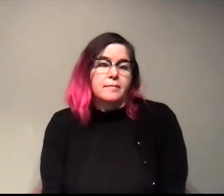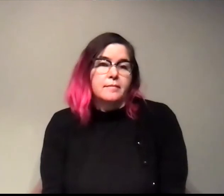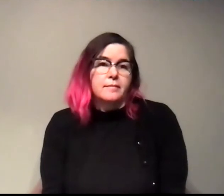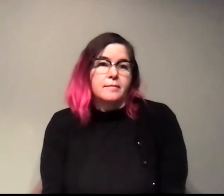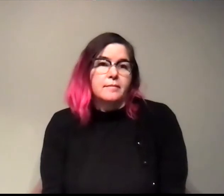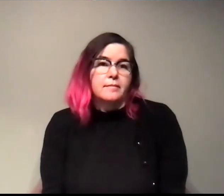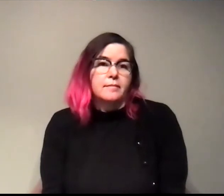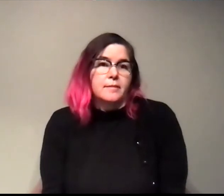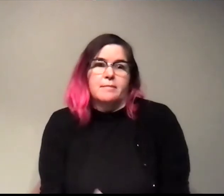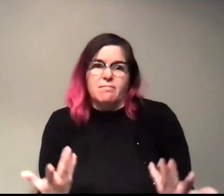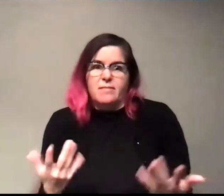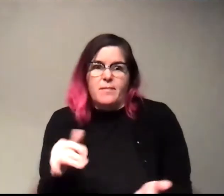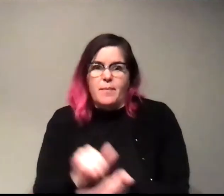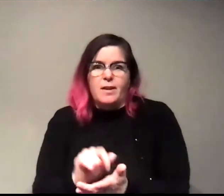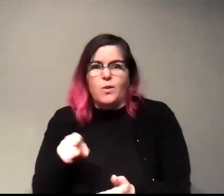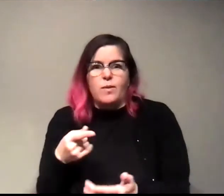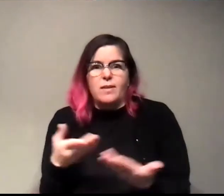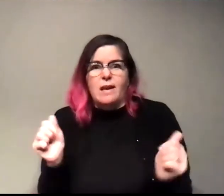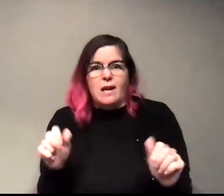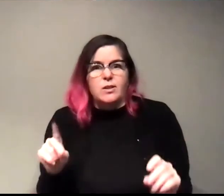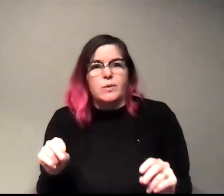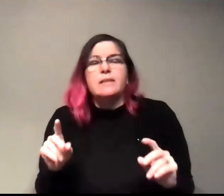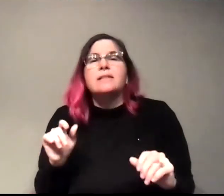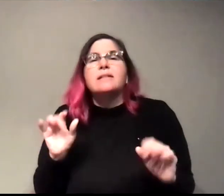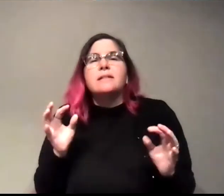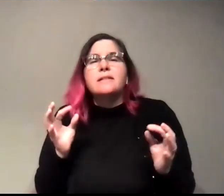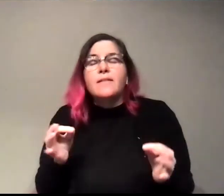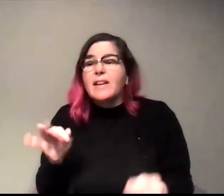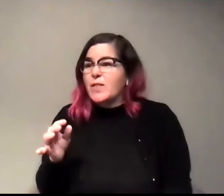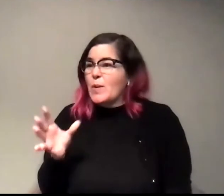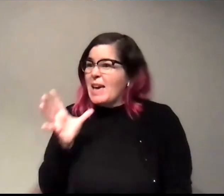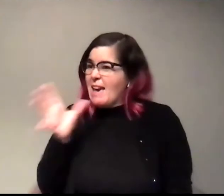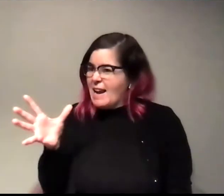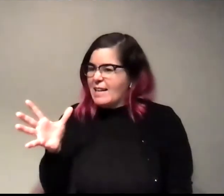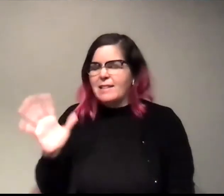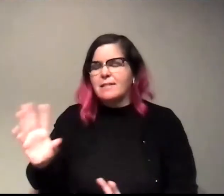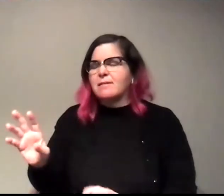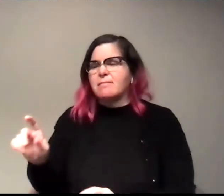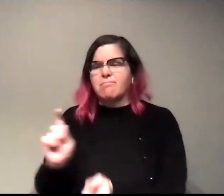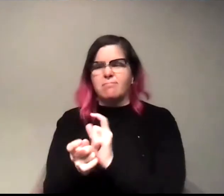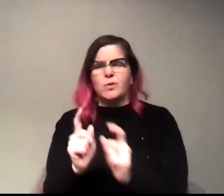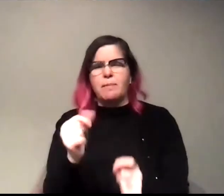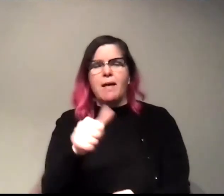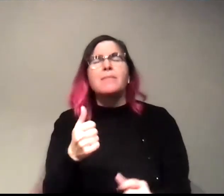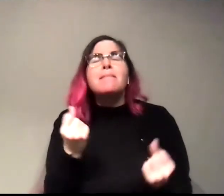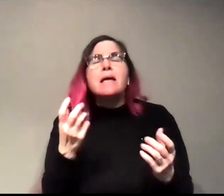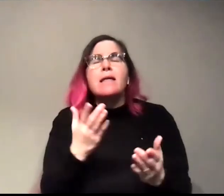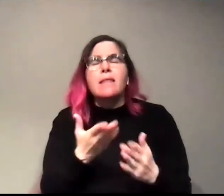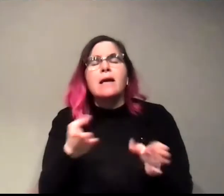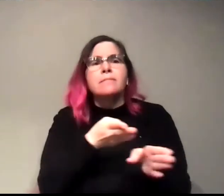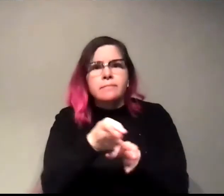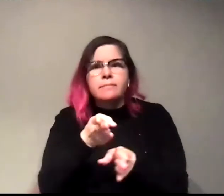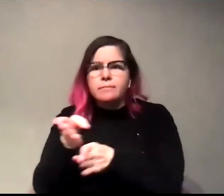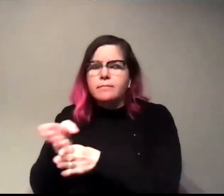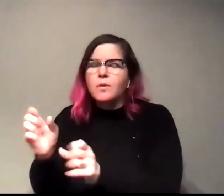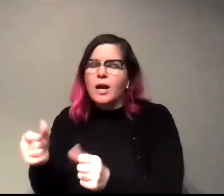other than that. Yeah. Definitely see if you hate it, you hate it, do something else because there's plenty of things to do in the world. Um,